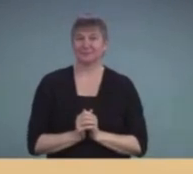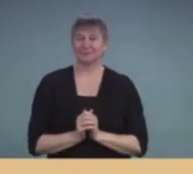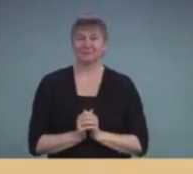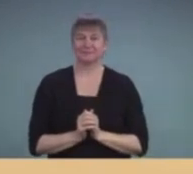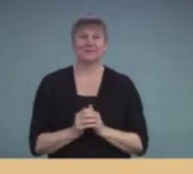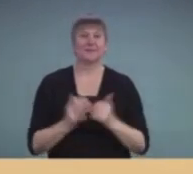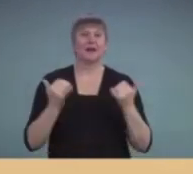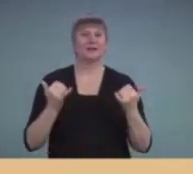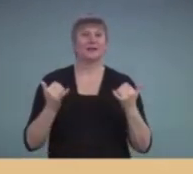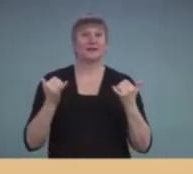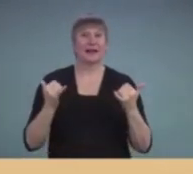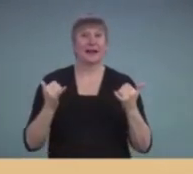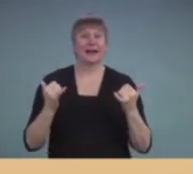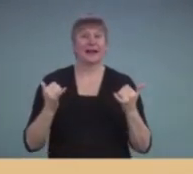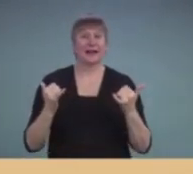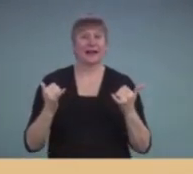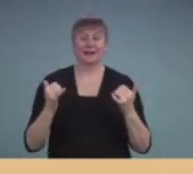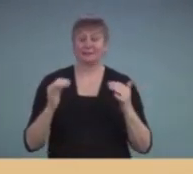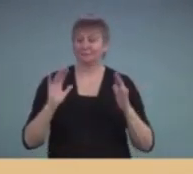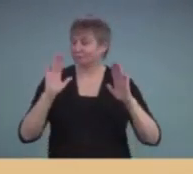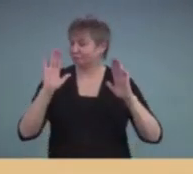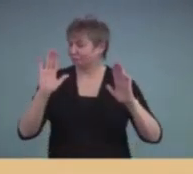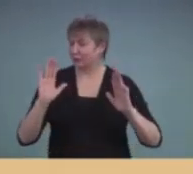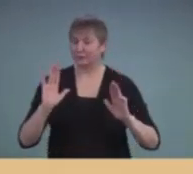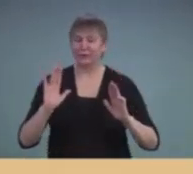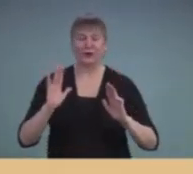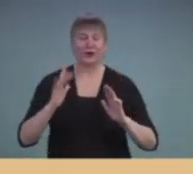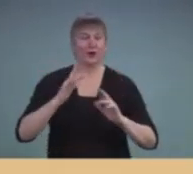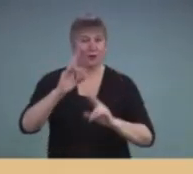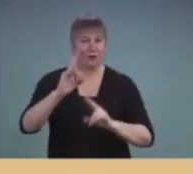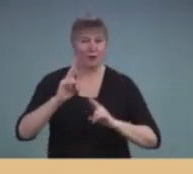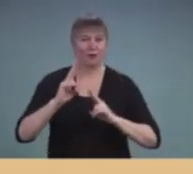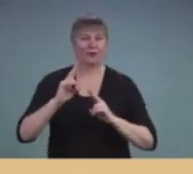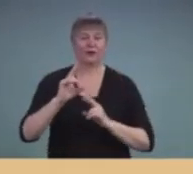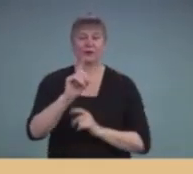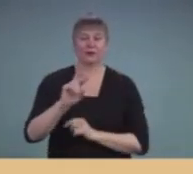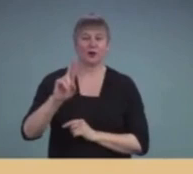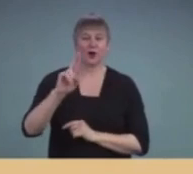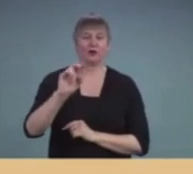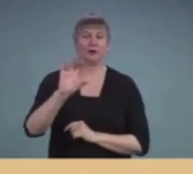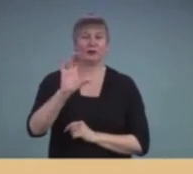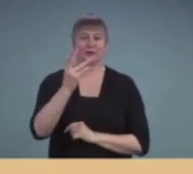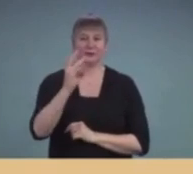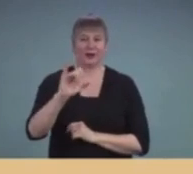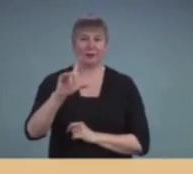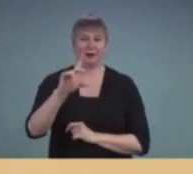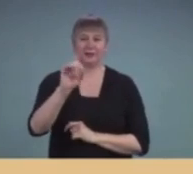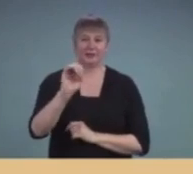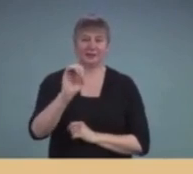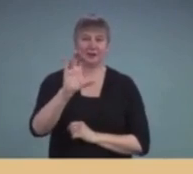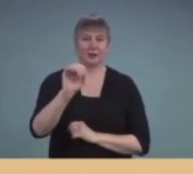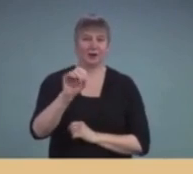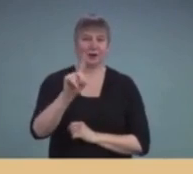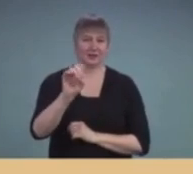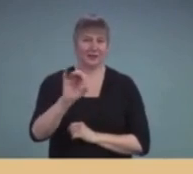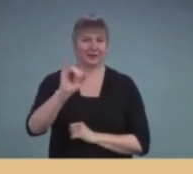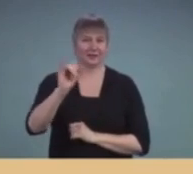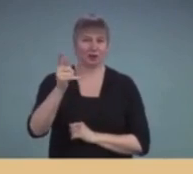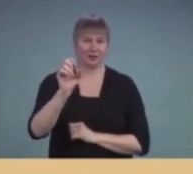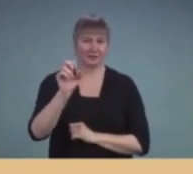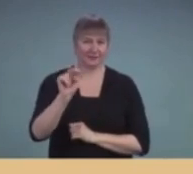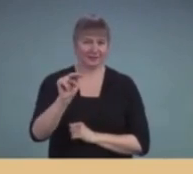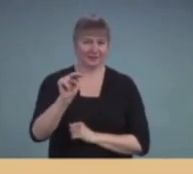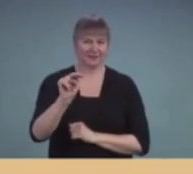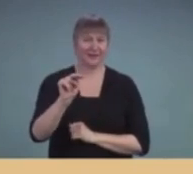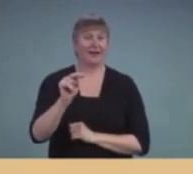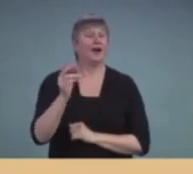Today, have the privilege to have Dr. Cheryl DeConde-Johnson with us. She is presently residing in